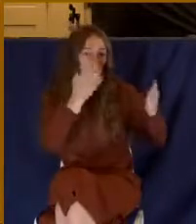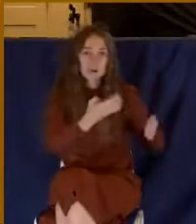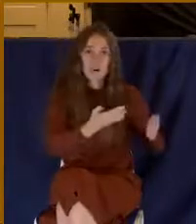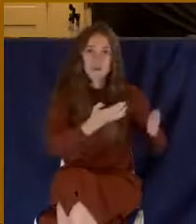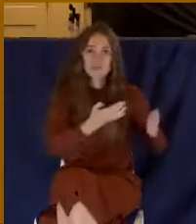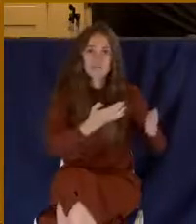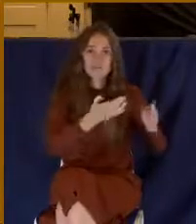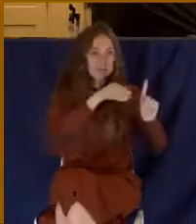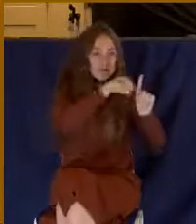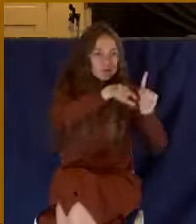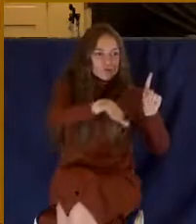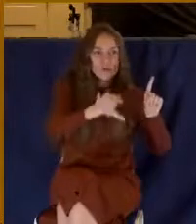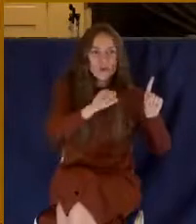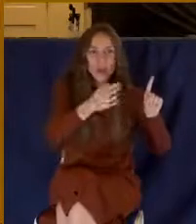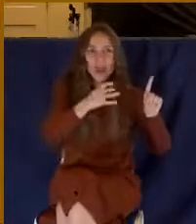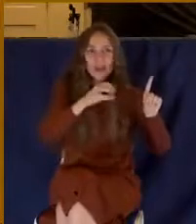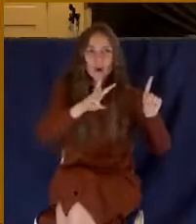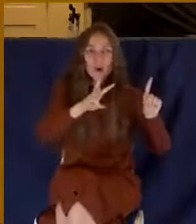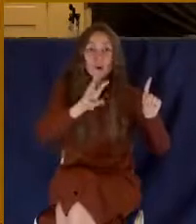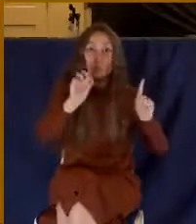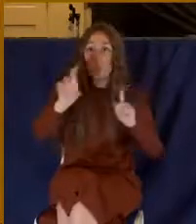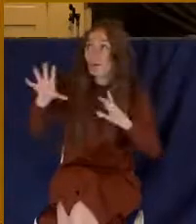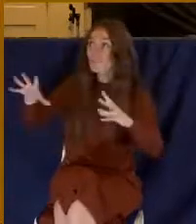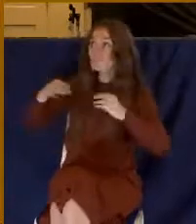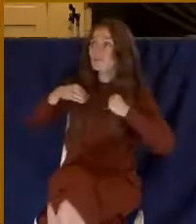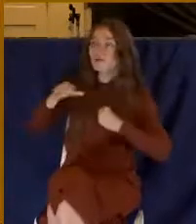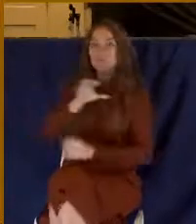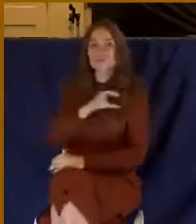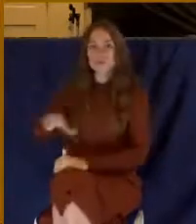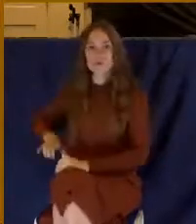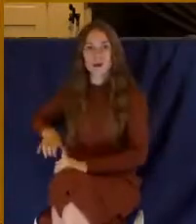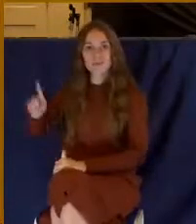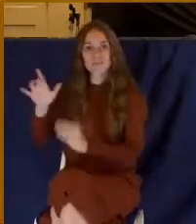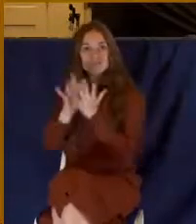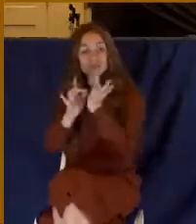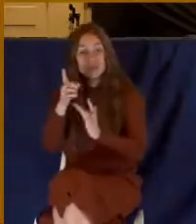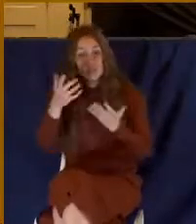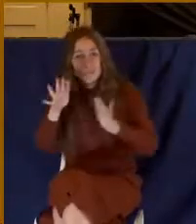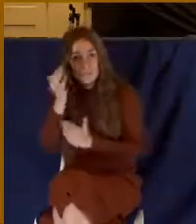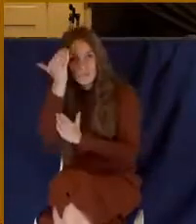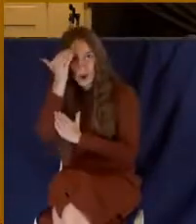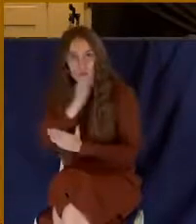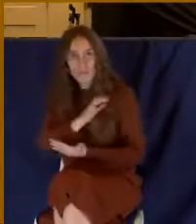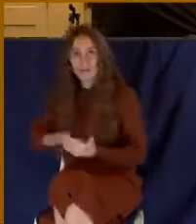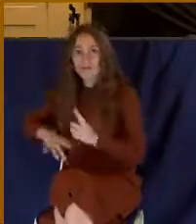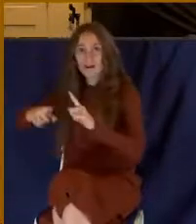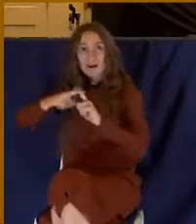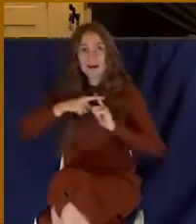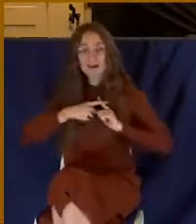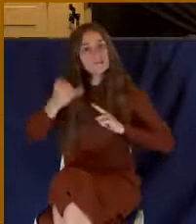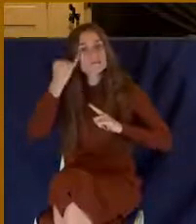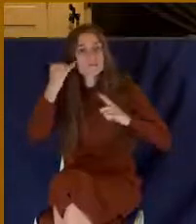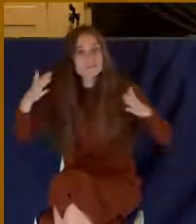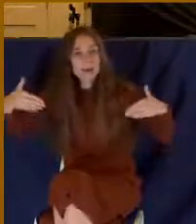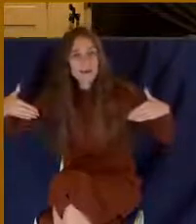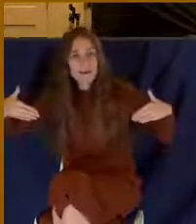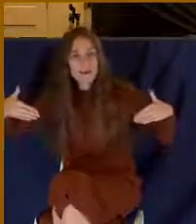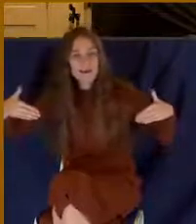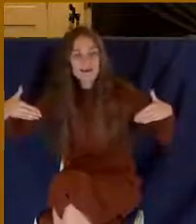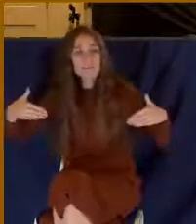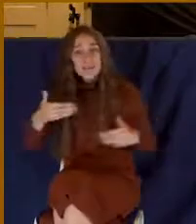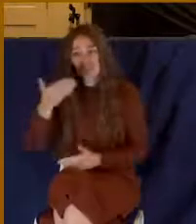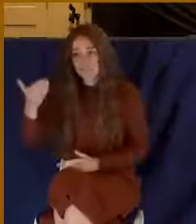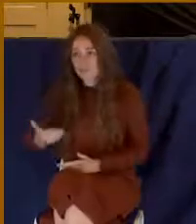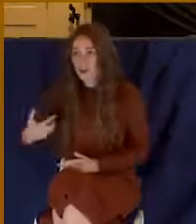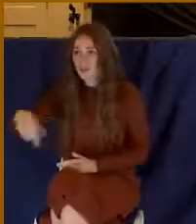embraced the Lord Jesus Christ? Have you come to know Christ? Because if you haven't, I would